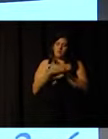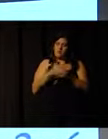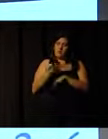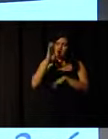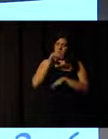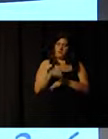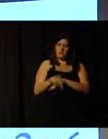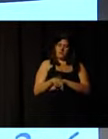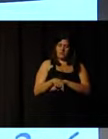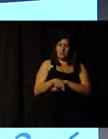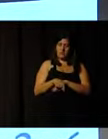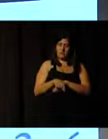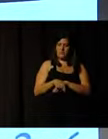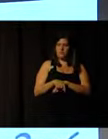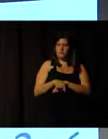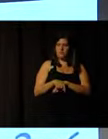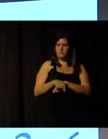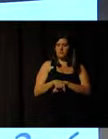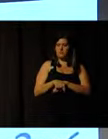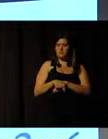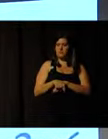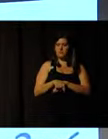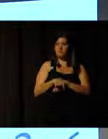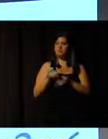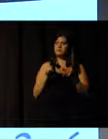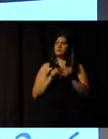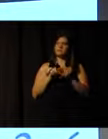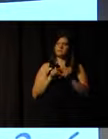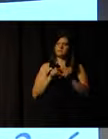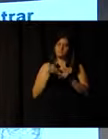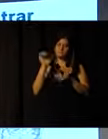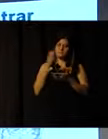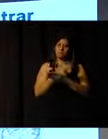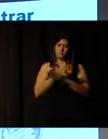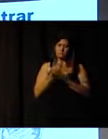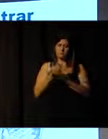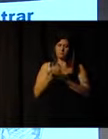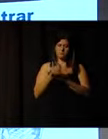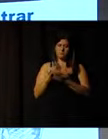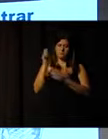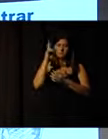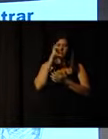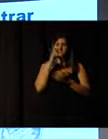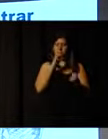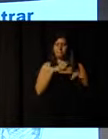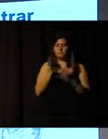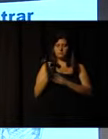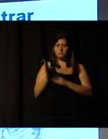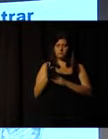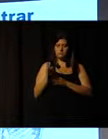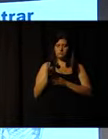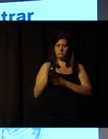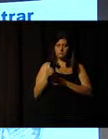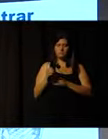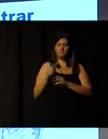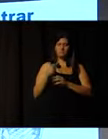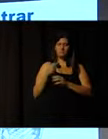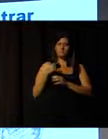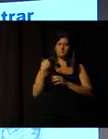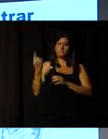people will be here in Brazil. And where does the story begin?